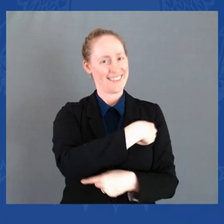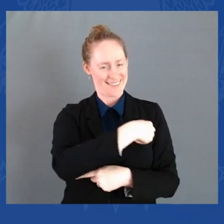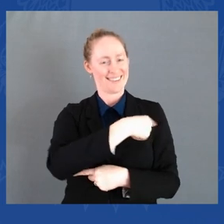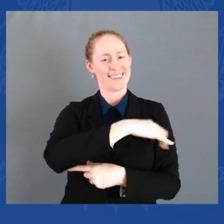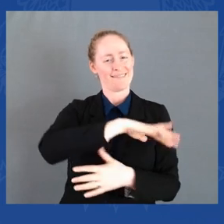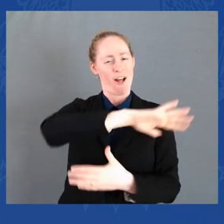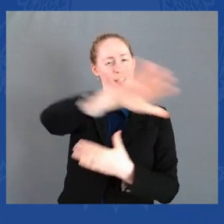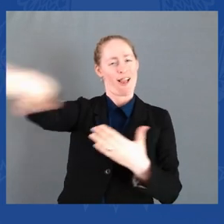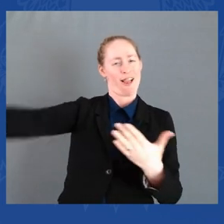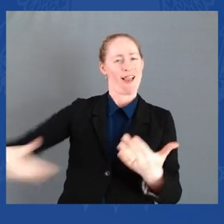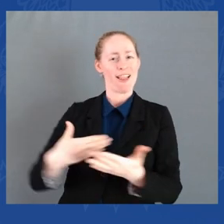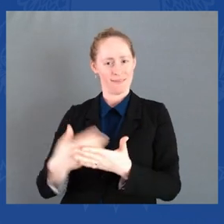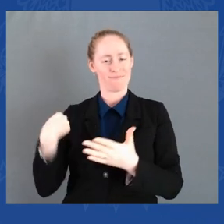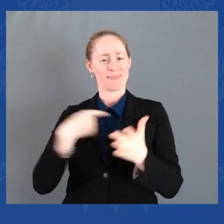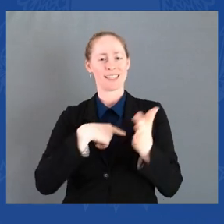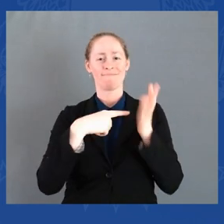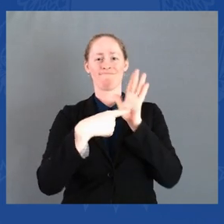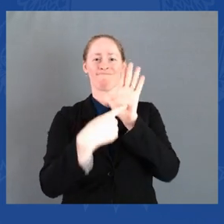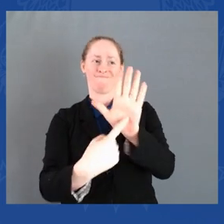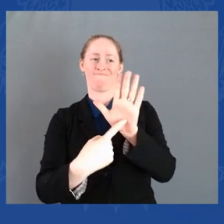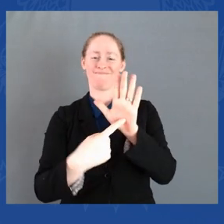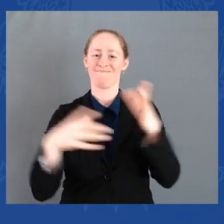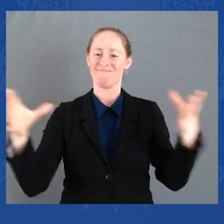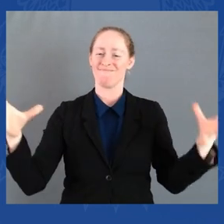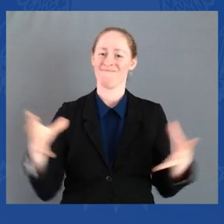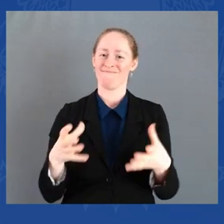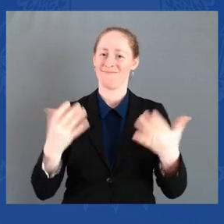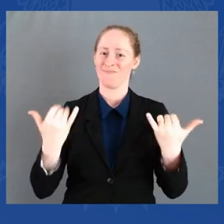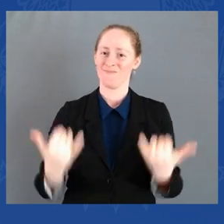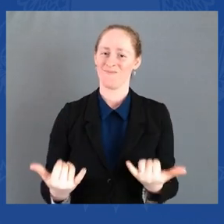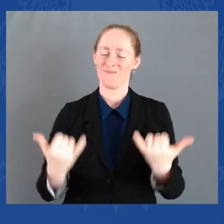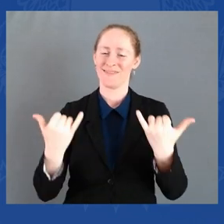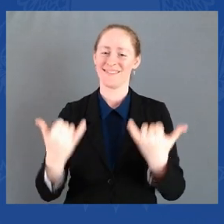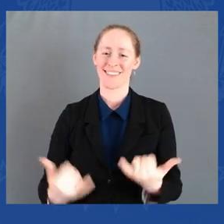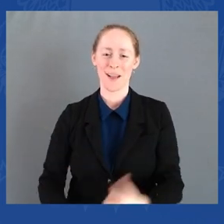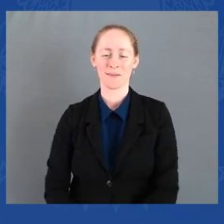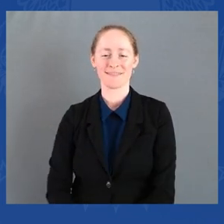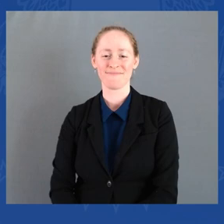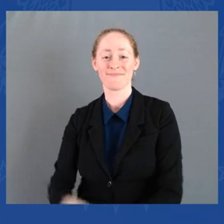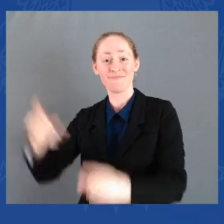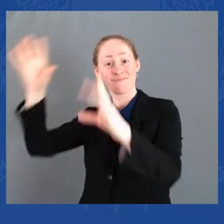President Joe Biden, Dr. Jill Biden, Mr. Second Gentleman,